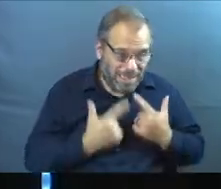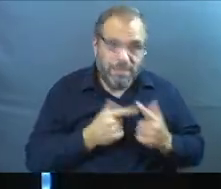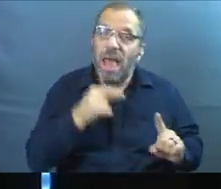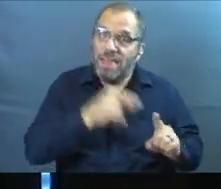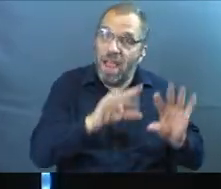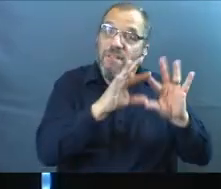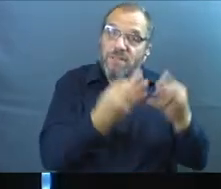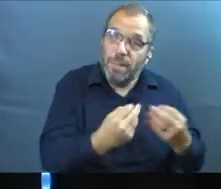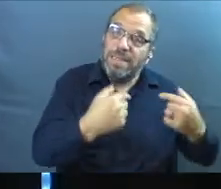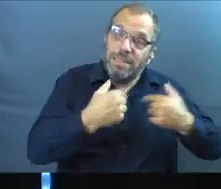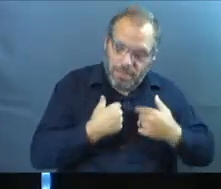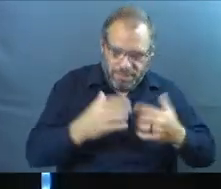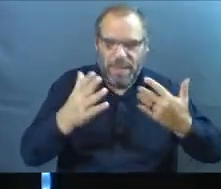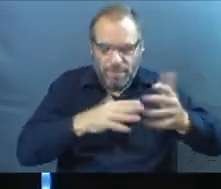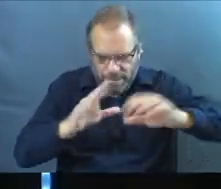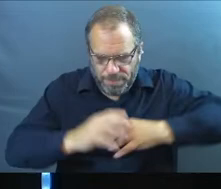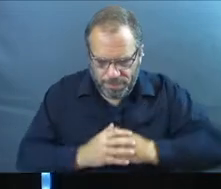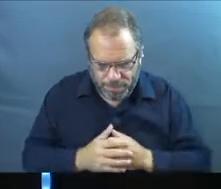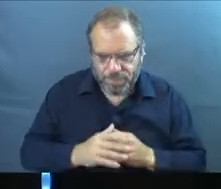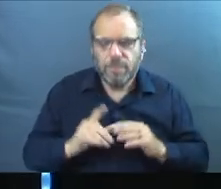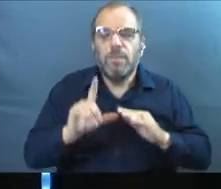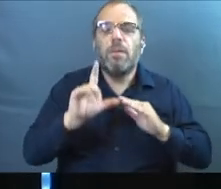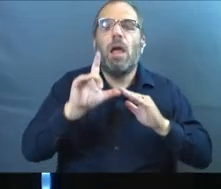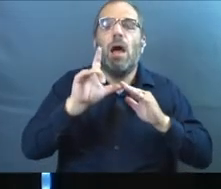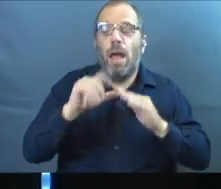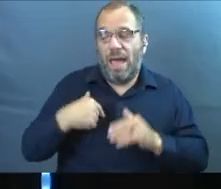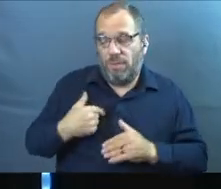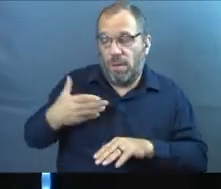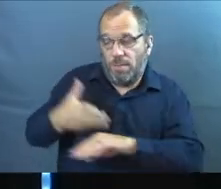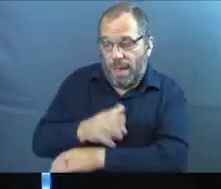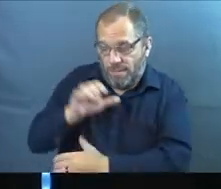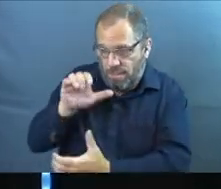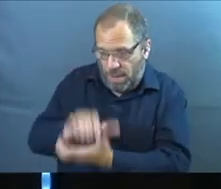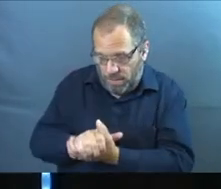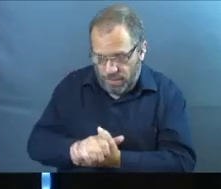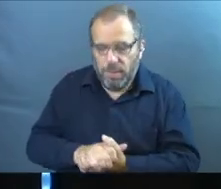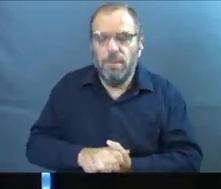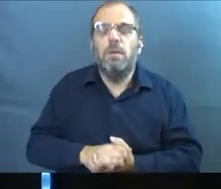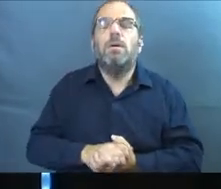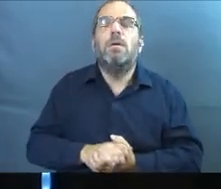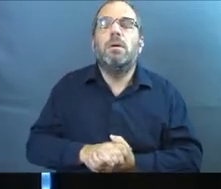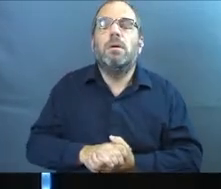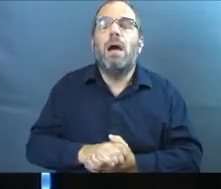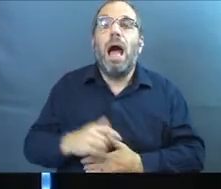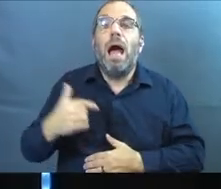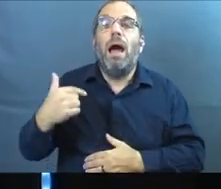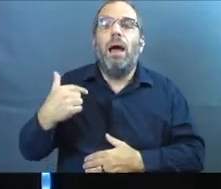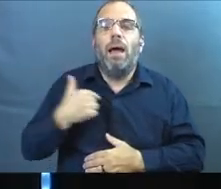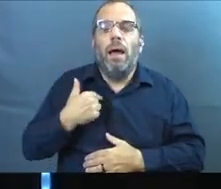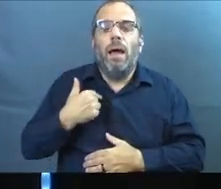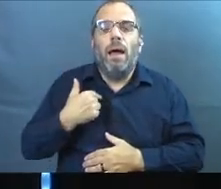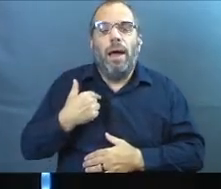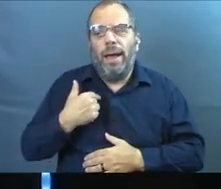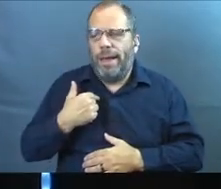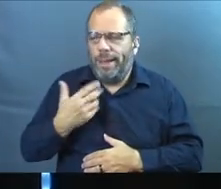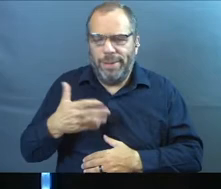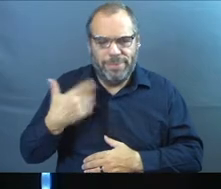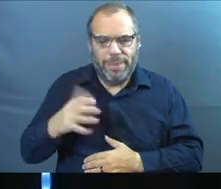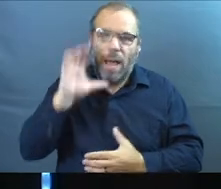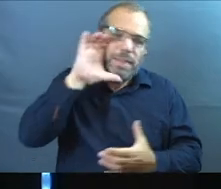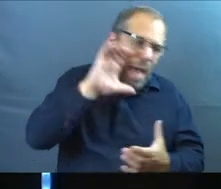are family. Well, shortly after Rachel and I got married, I was in this space, right? I was a